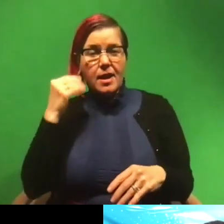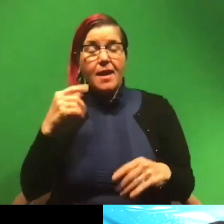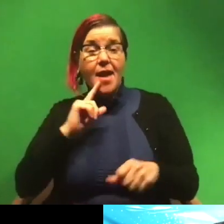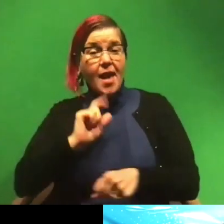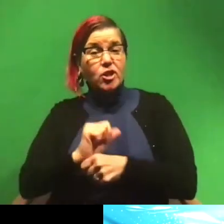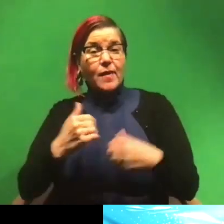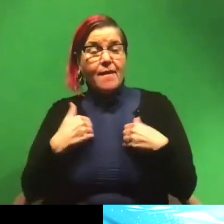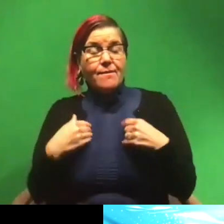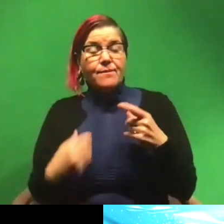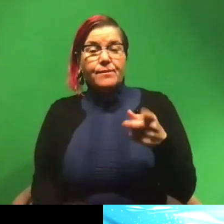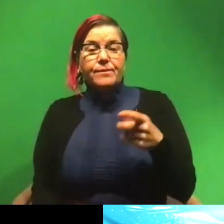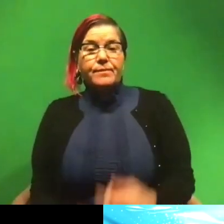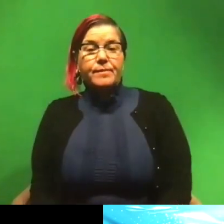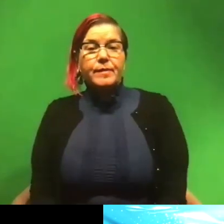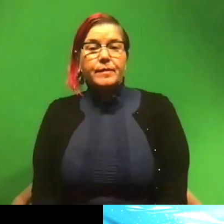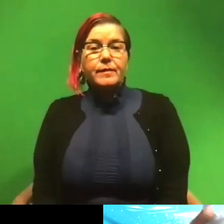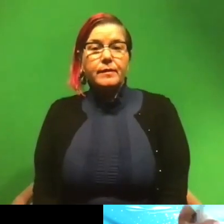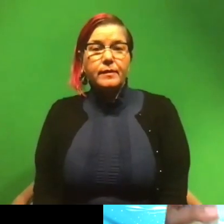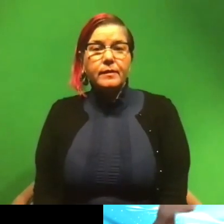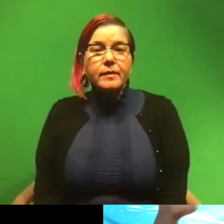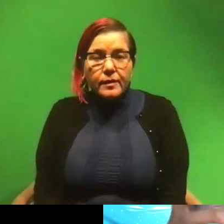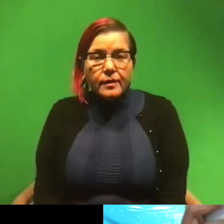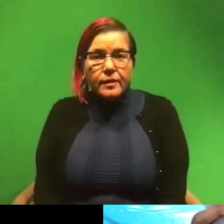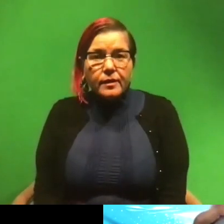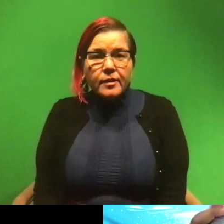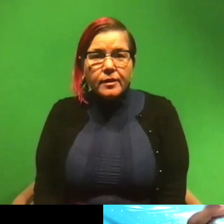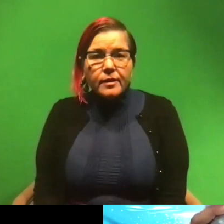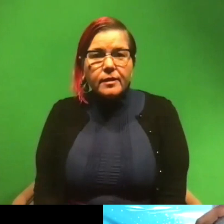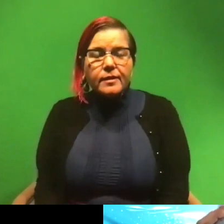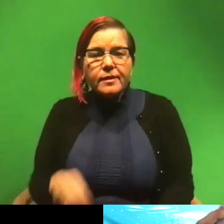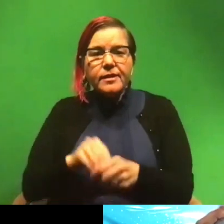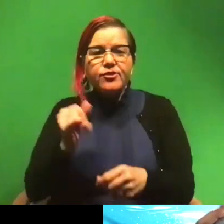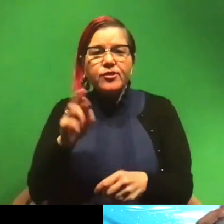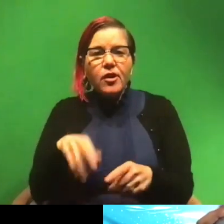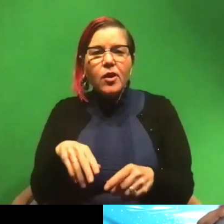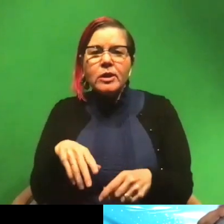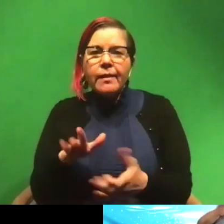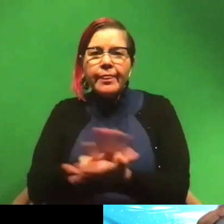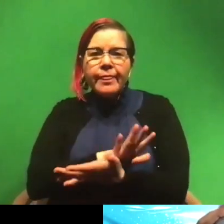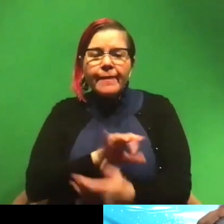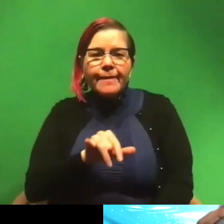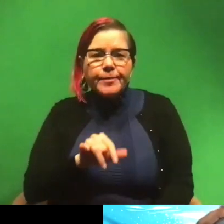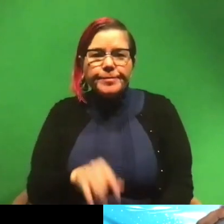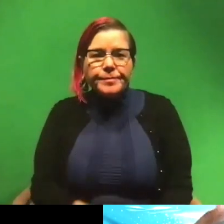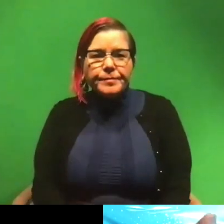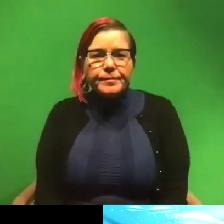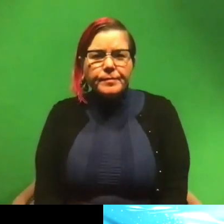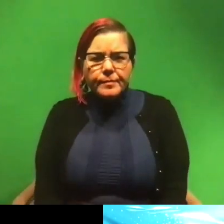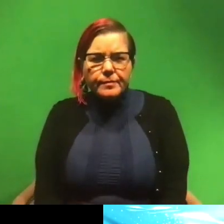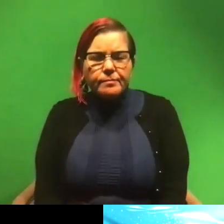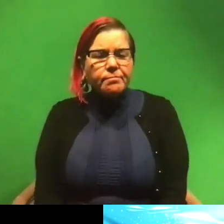have some bonnet heads here in a jar. Oh, there we go. So